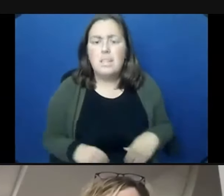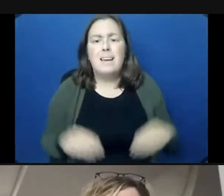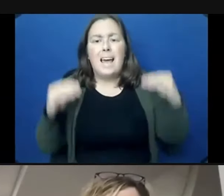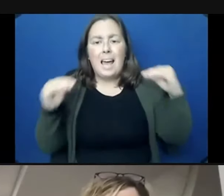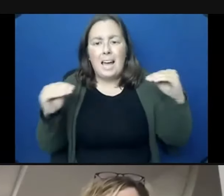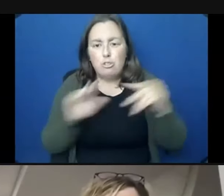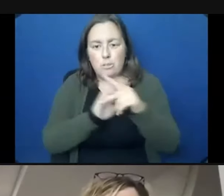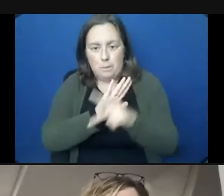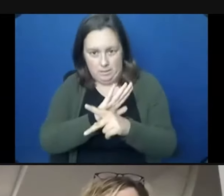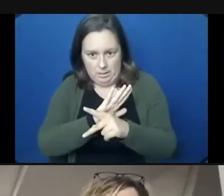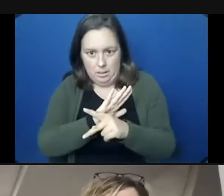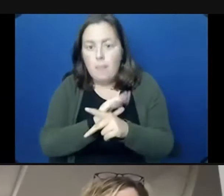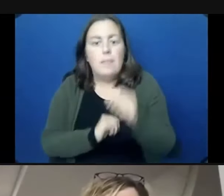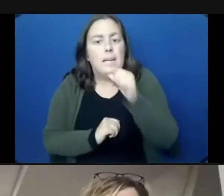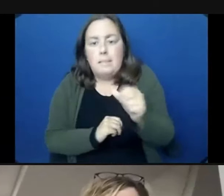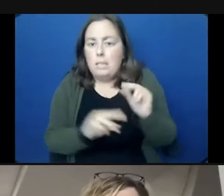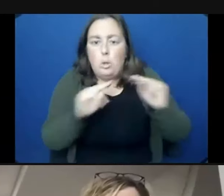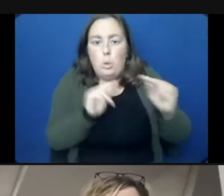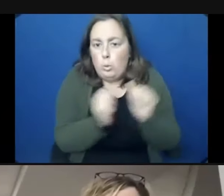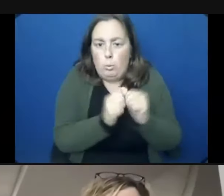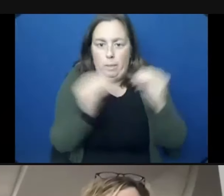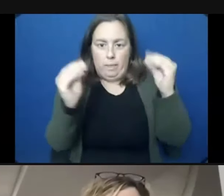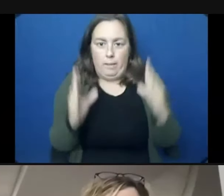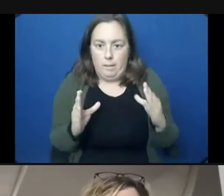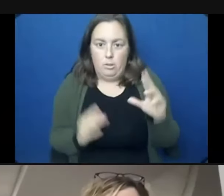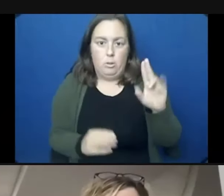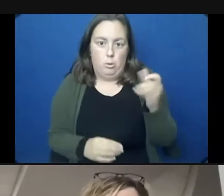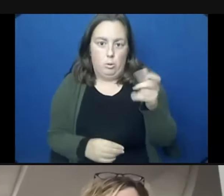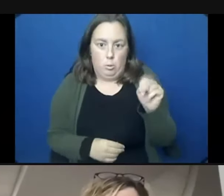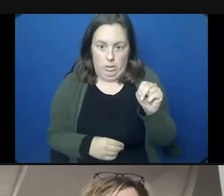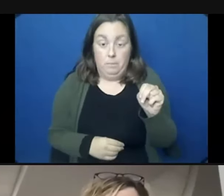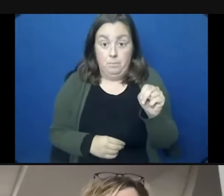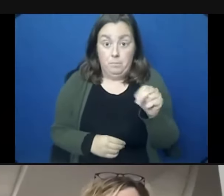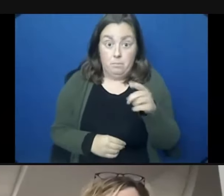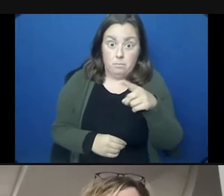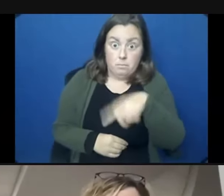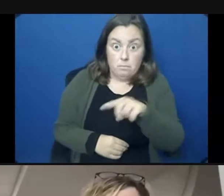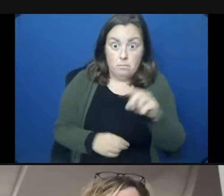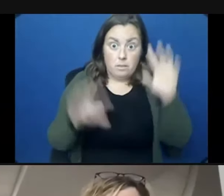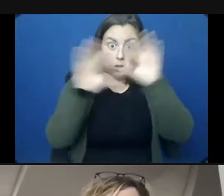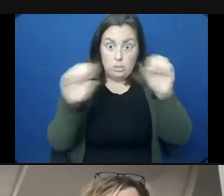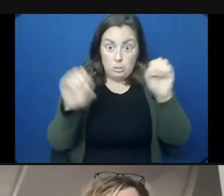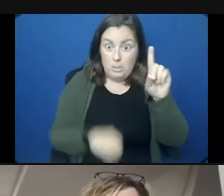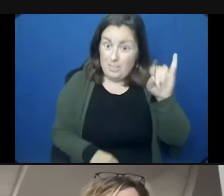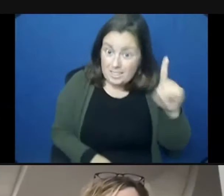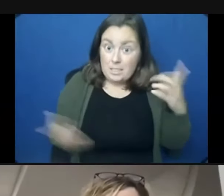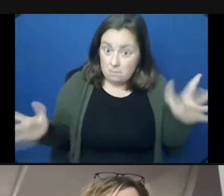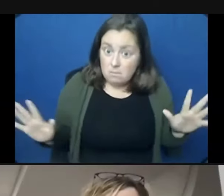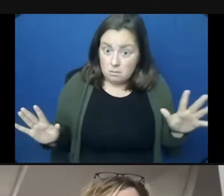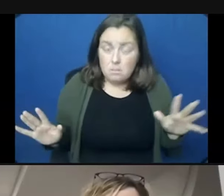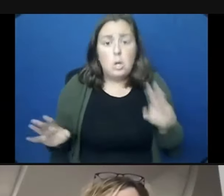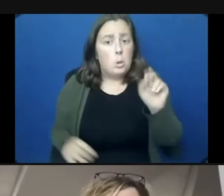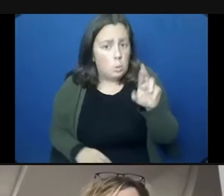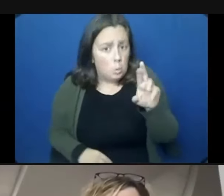policy. They didn't negotiate with the teachers' union. You guys didn't. Dr. Baeta didn't. Morton has gone above and beyond for these